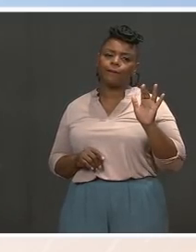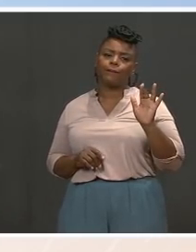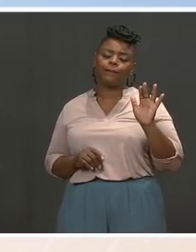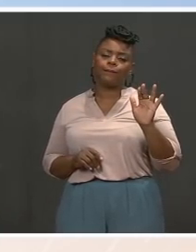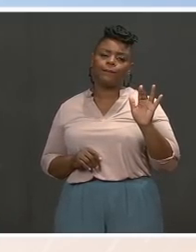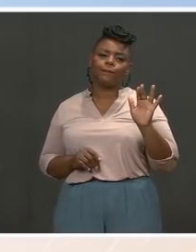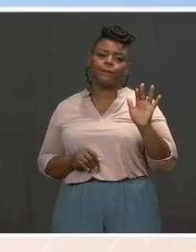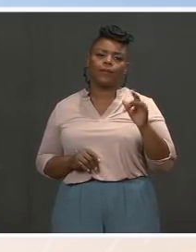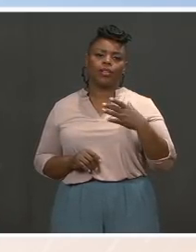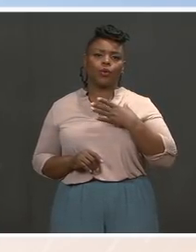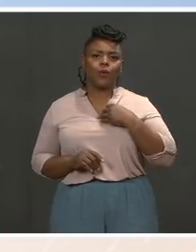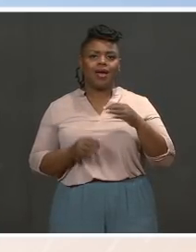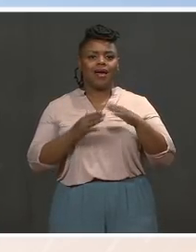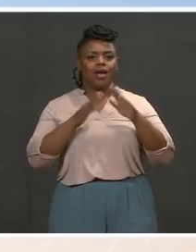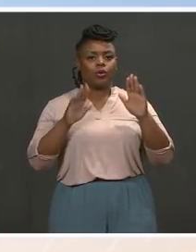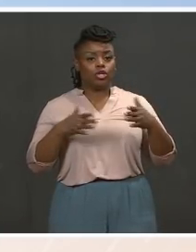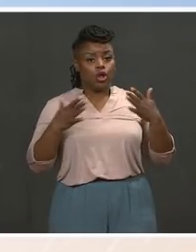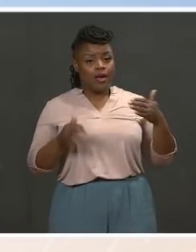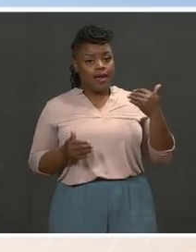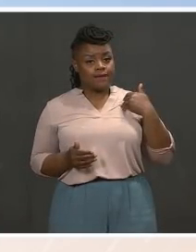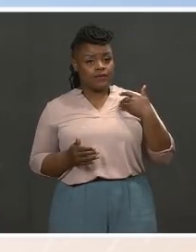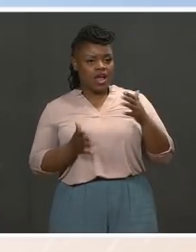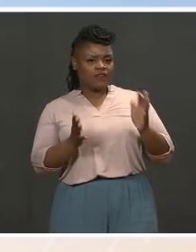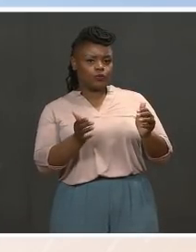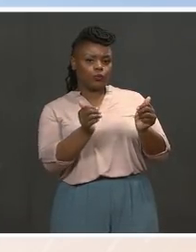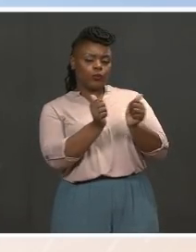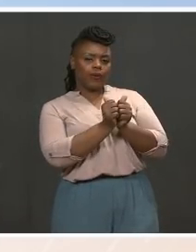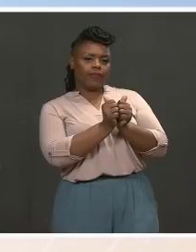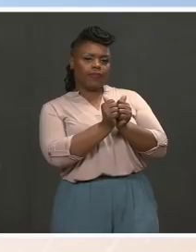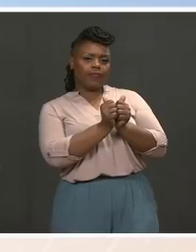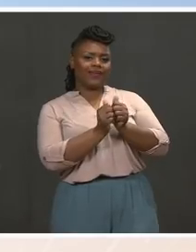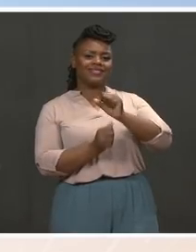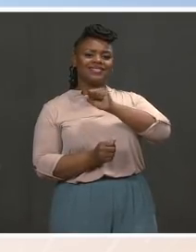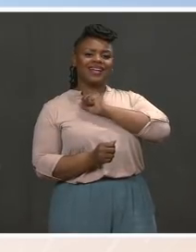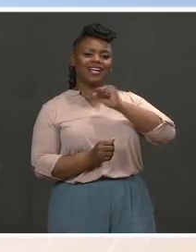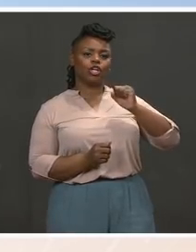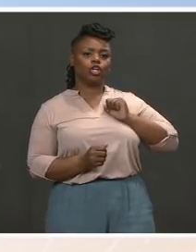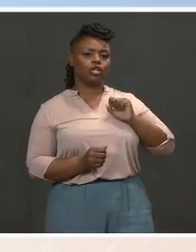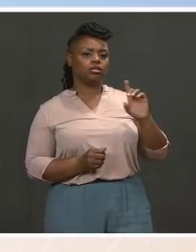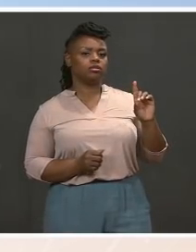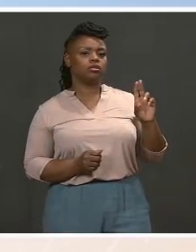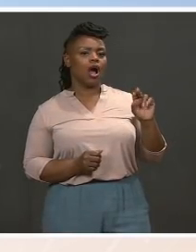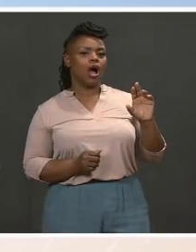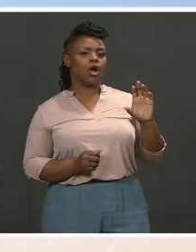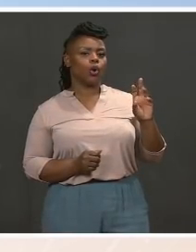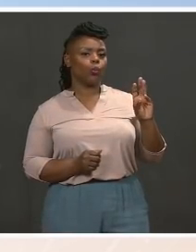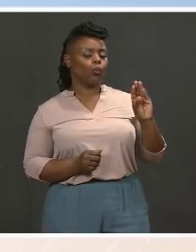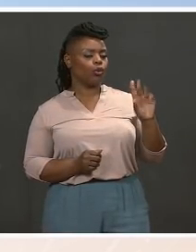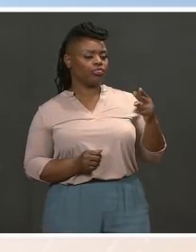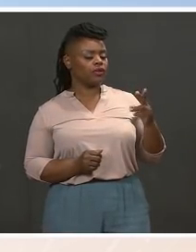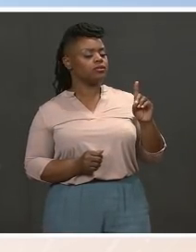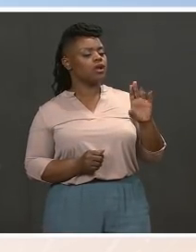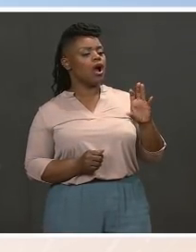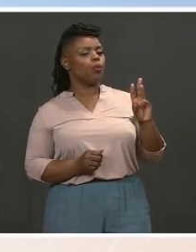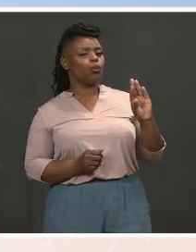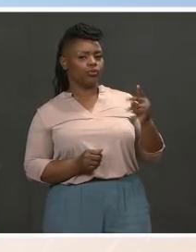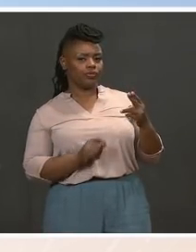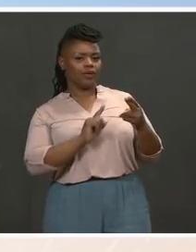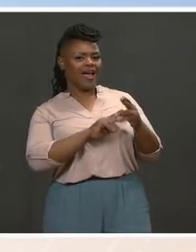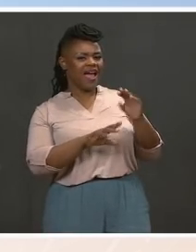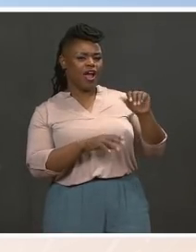conversations with Senators Duckworth and Girona. I think one concern that they have brought is